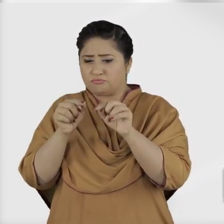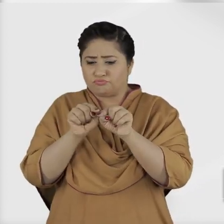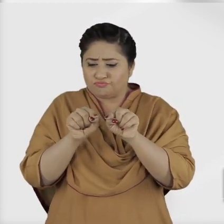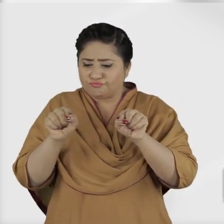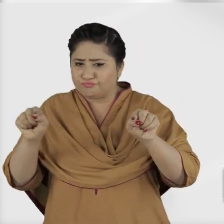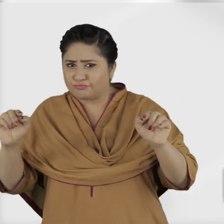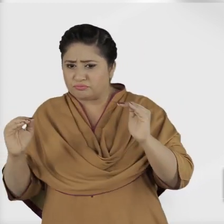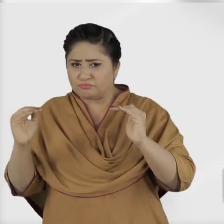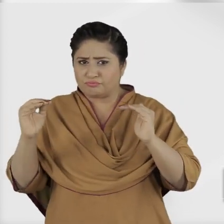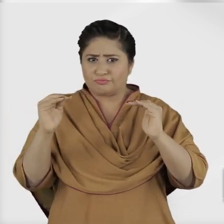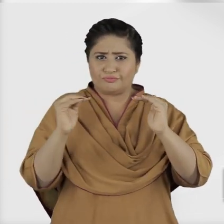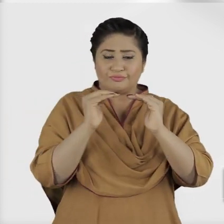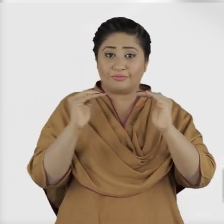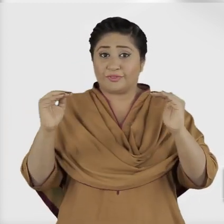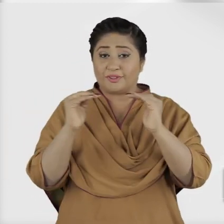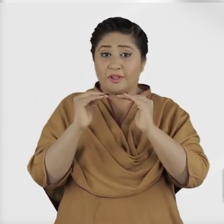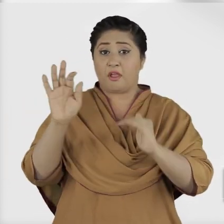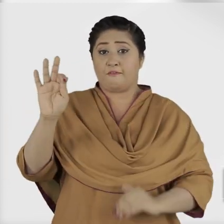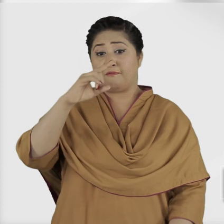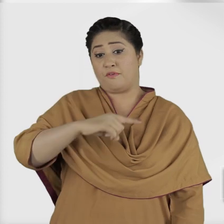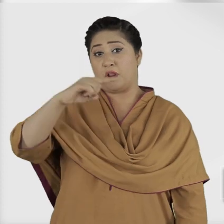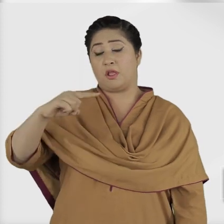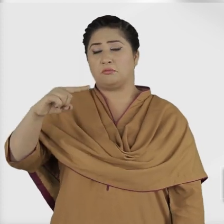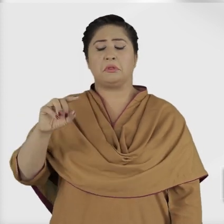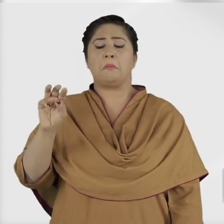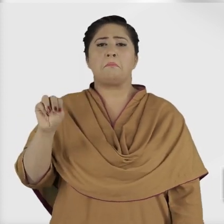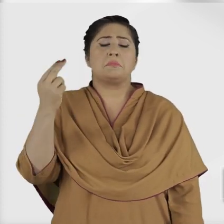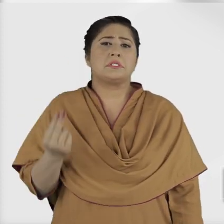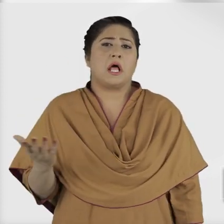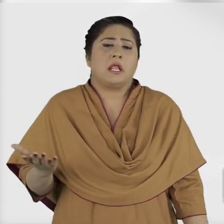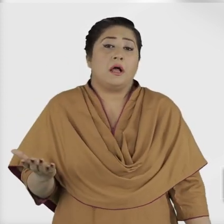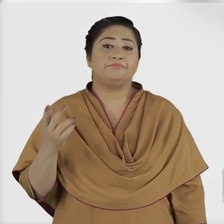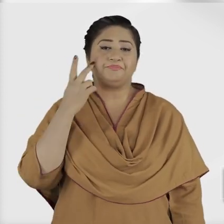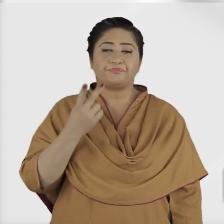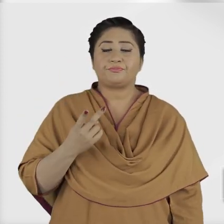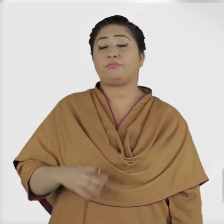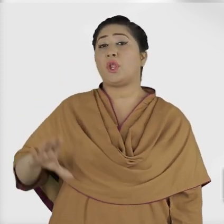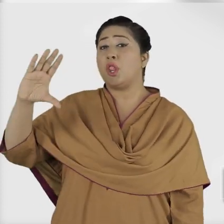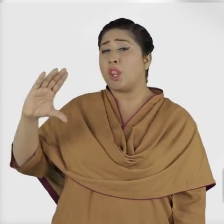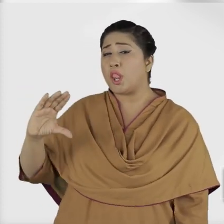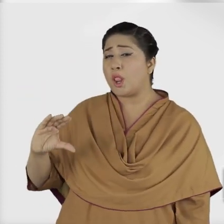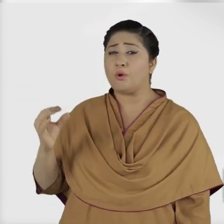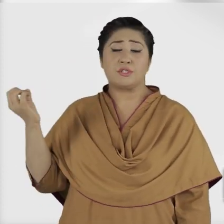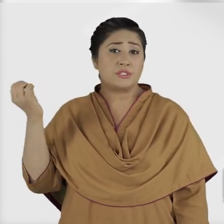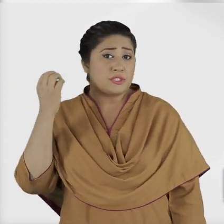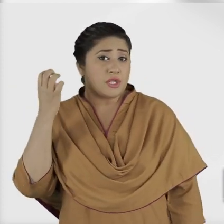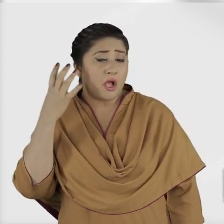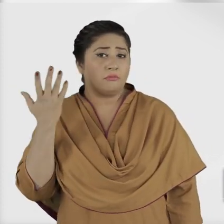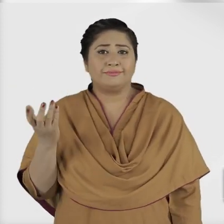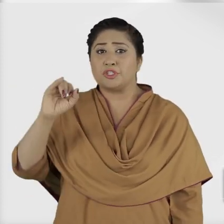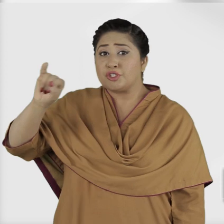similar range of loudness, it varies greatly in frequency. For example, low sounds